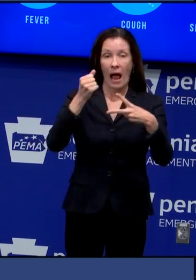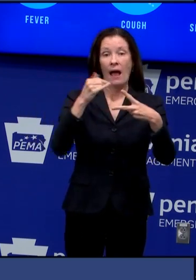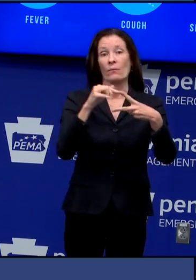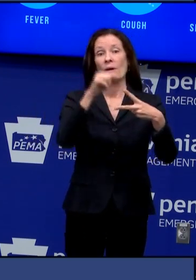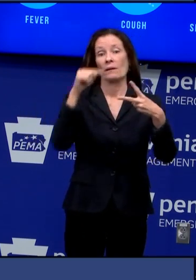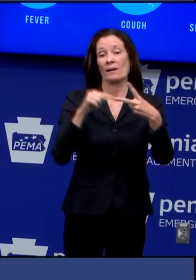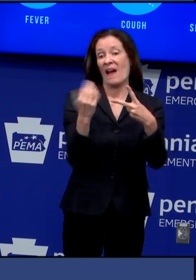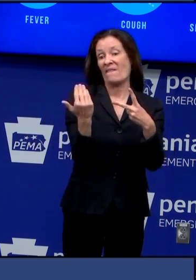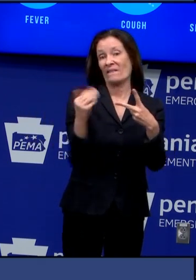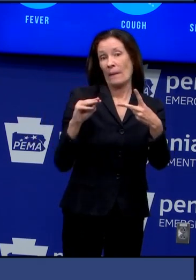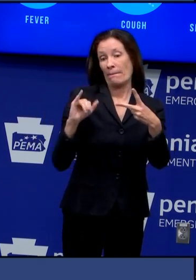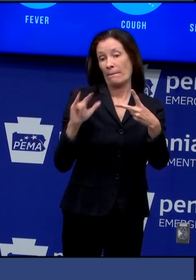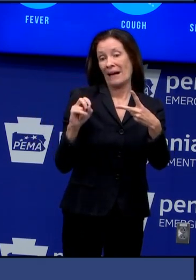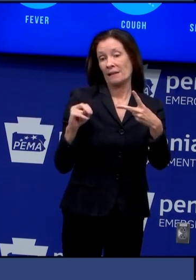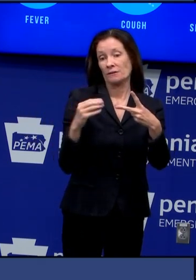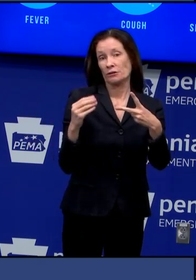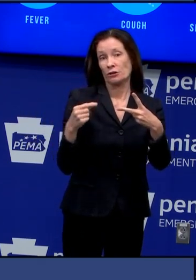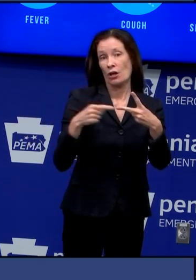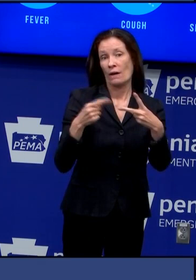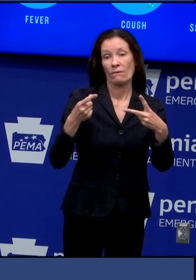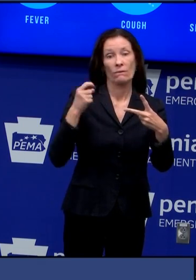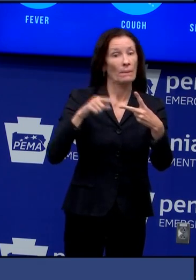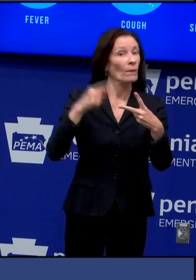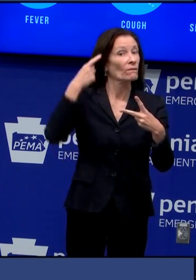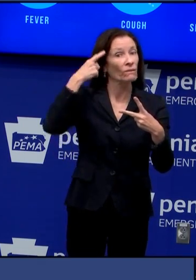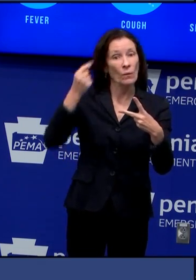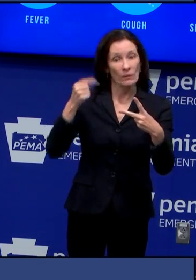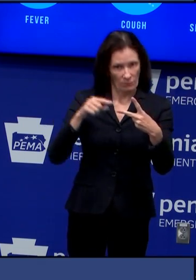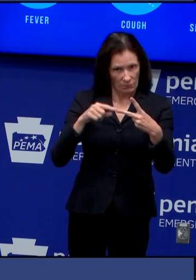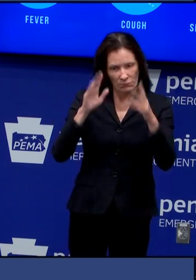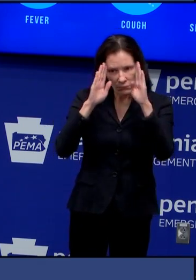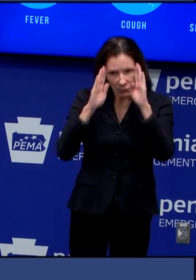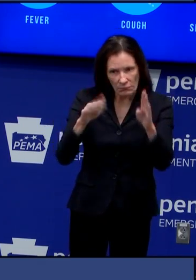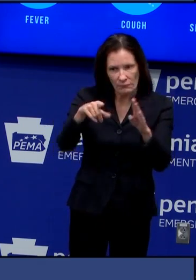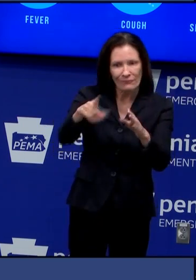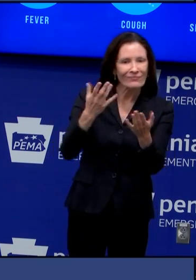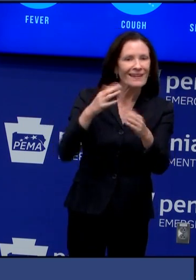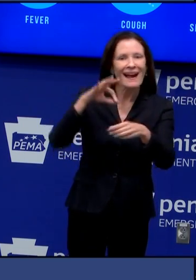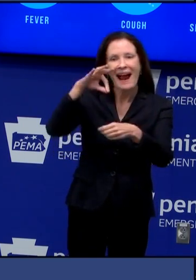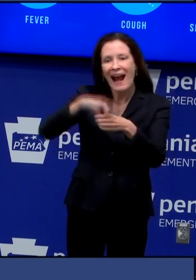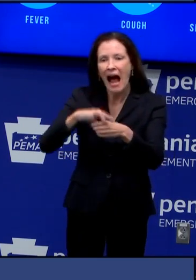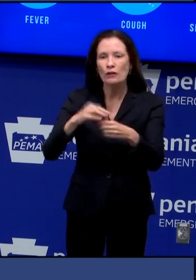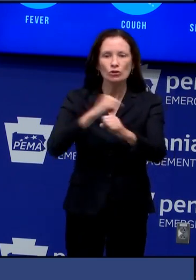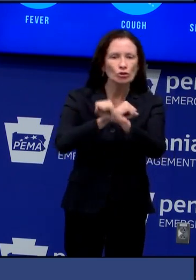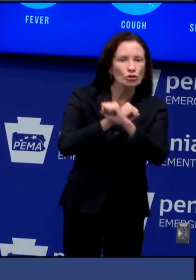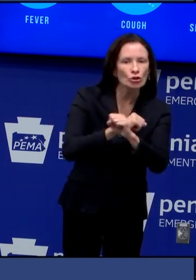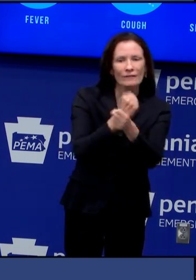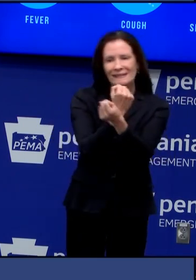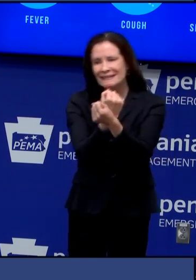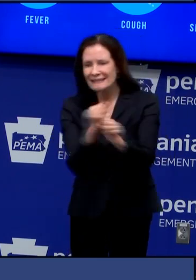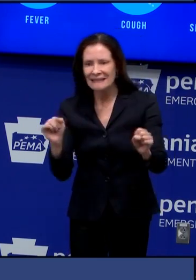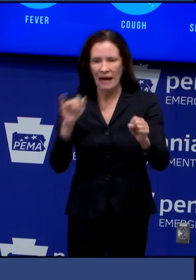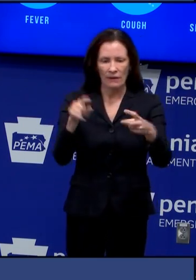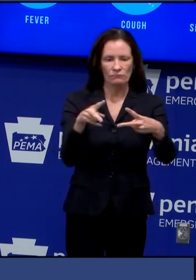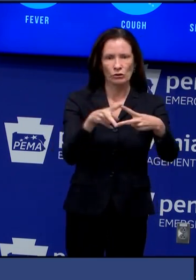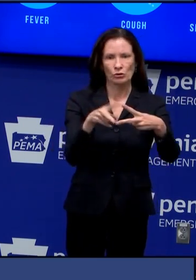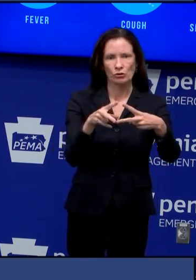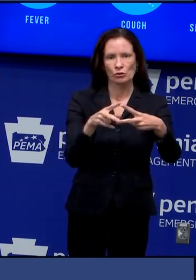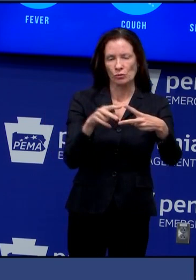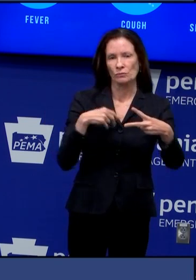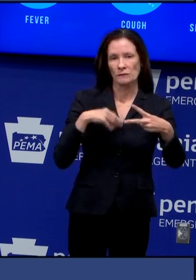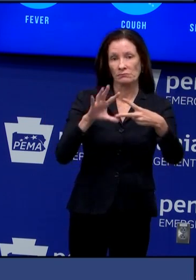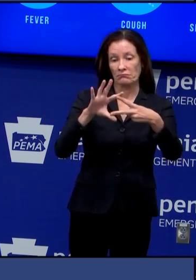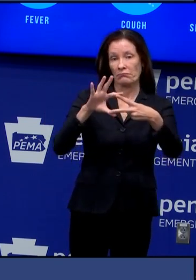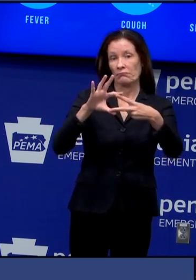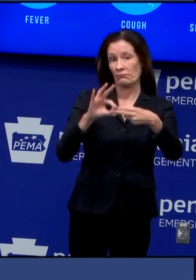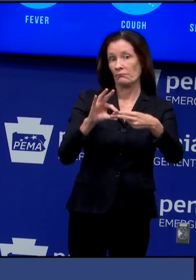that more focused on election security and administration both from both pots of money these are by the